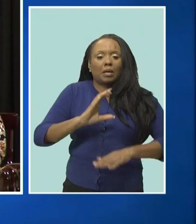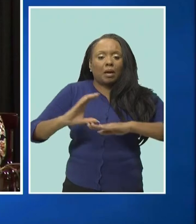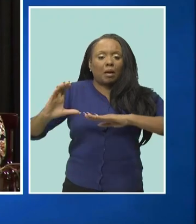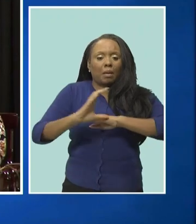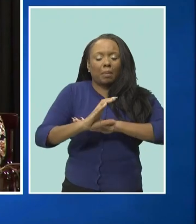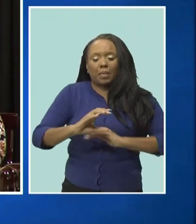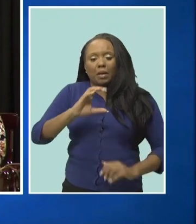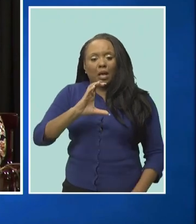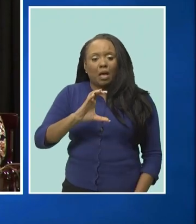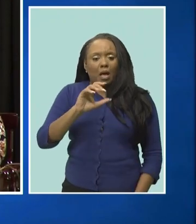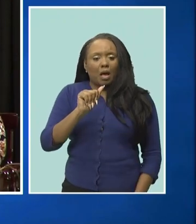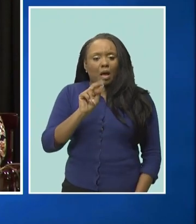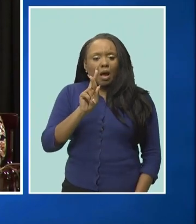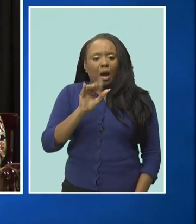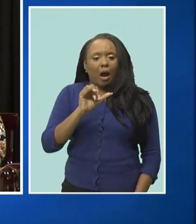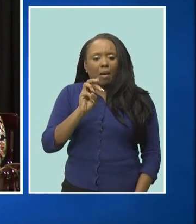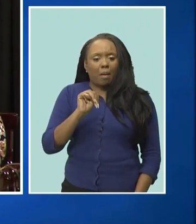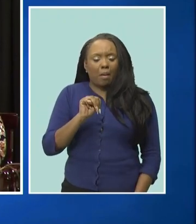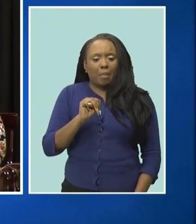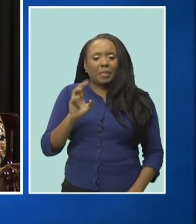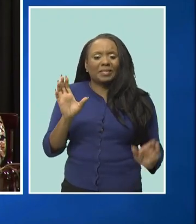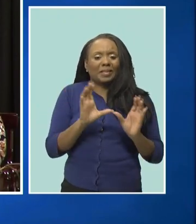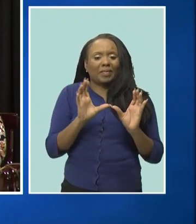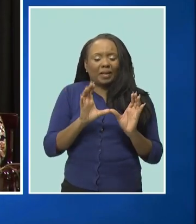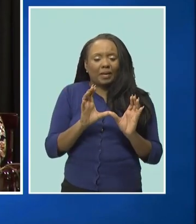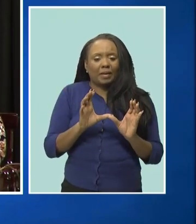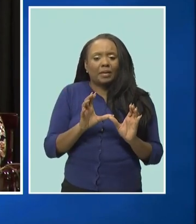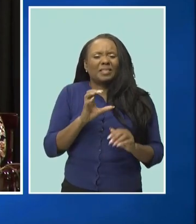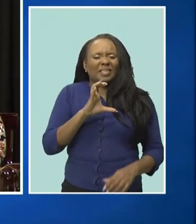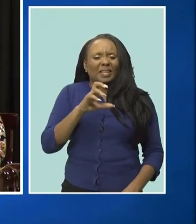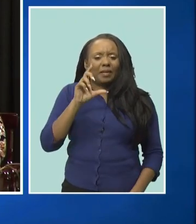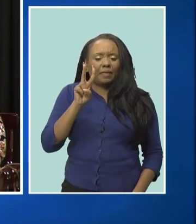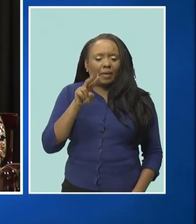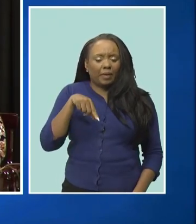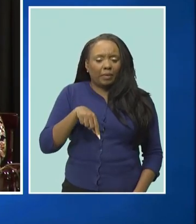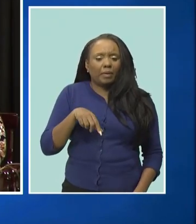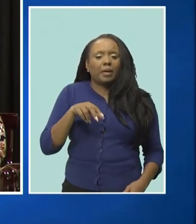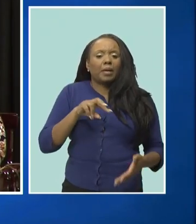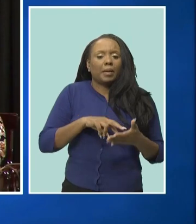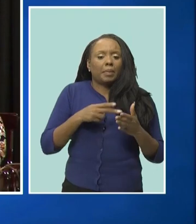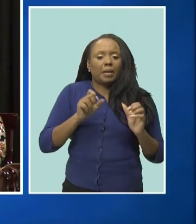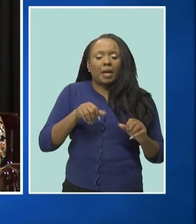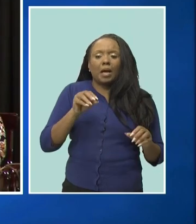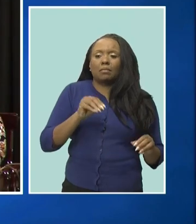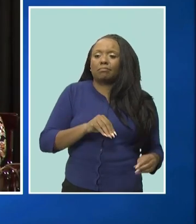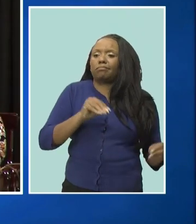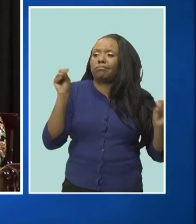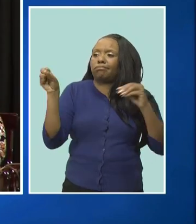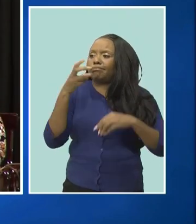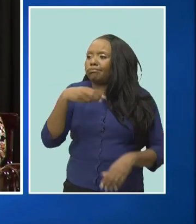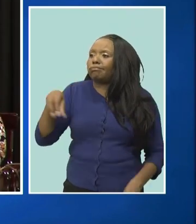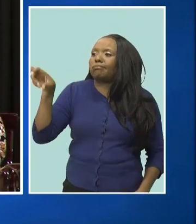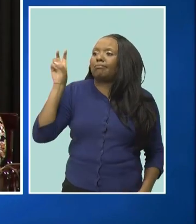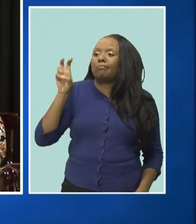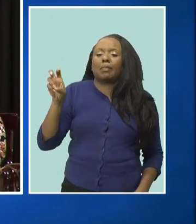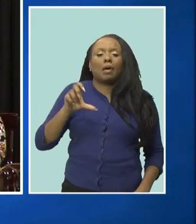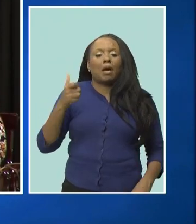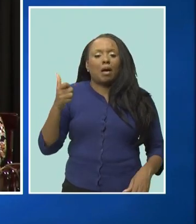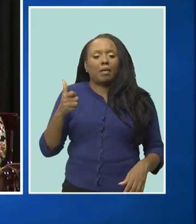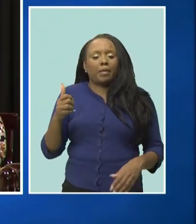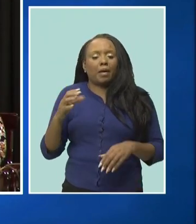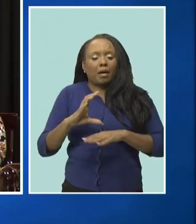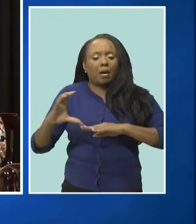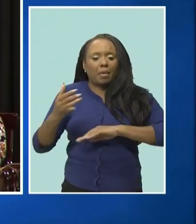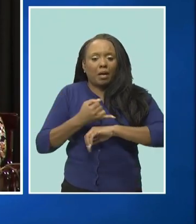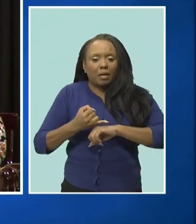to move and work across the region and he is now the project manager on a major